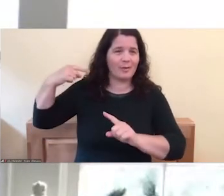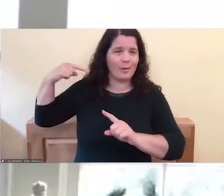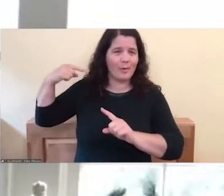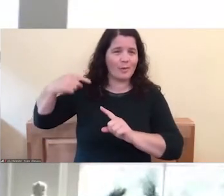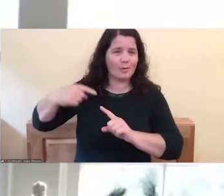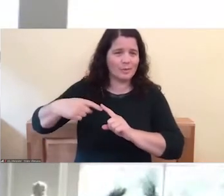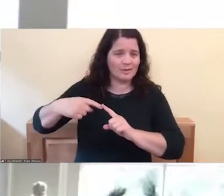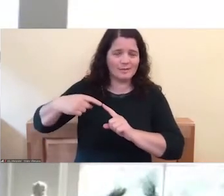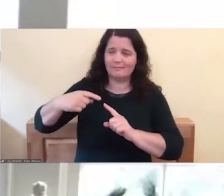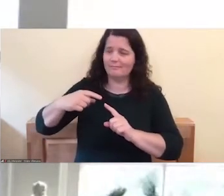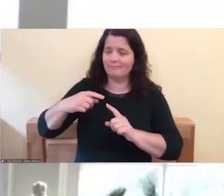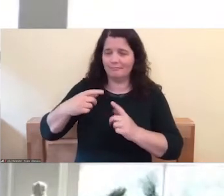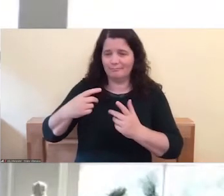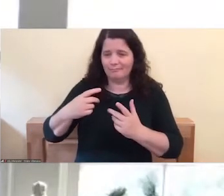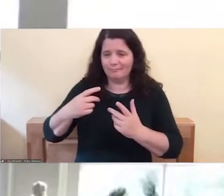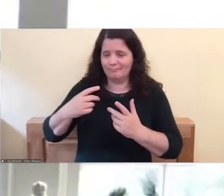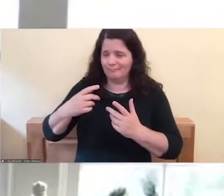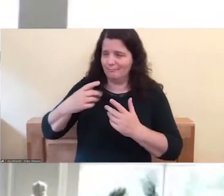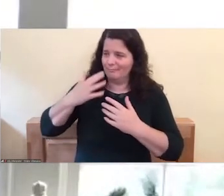Emotional ancestors.